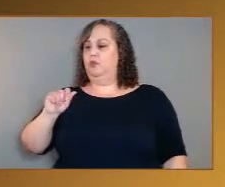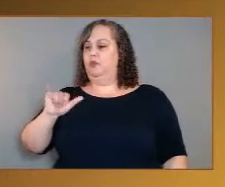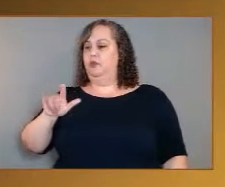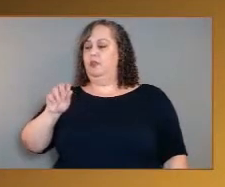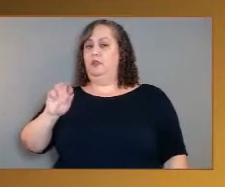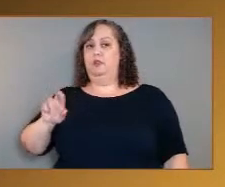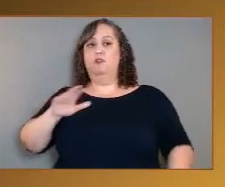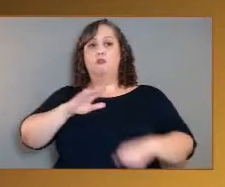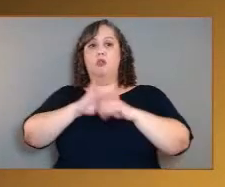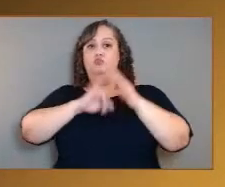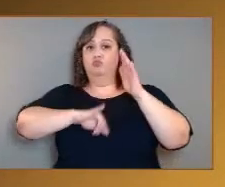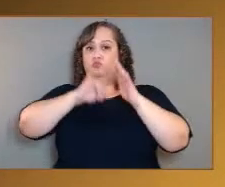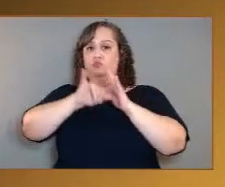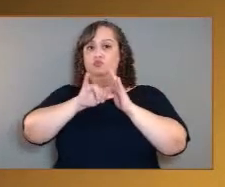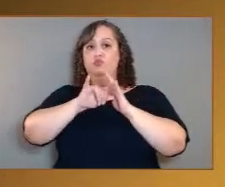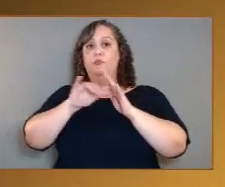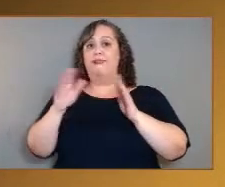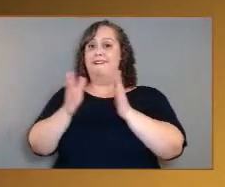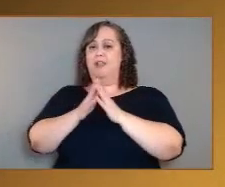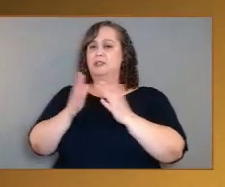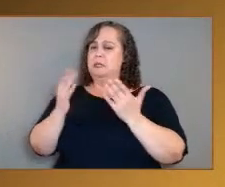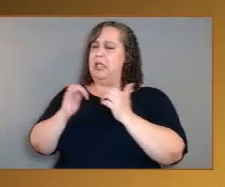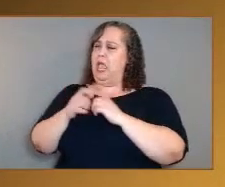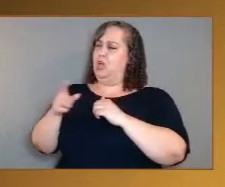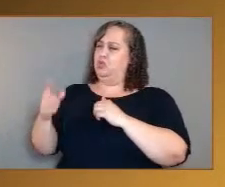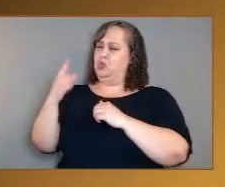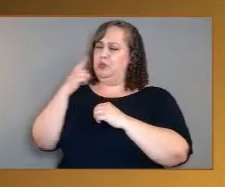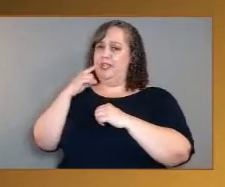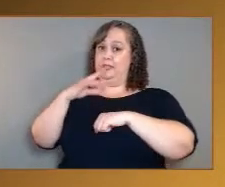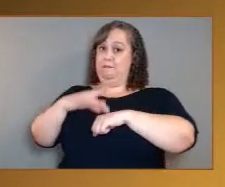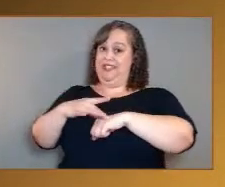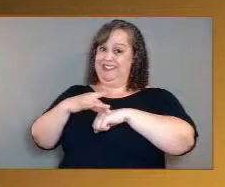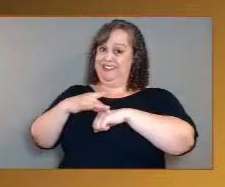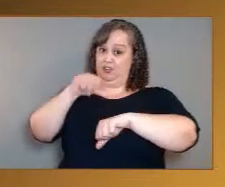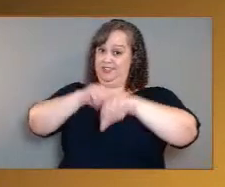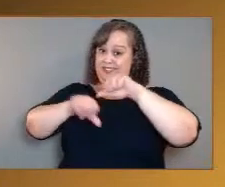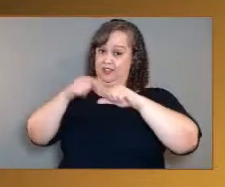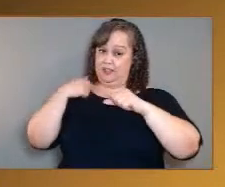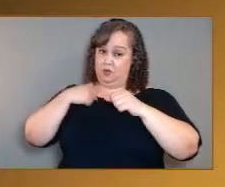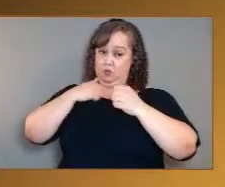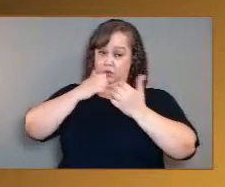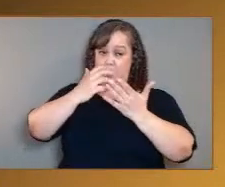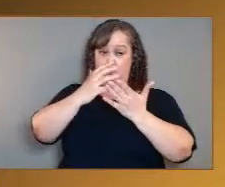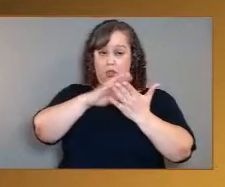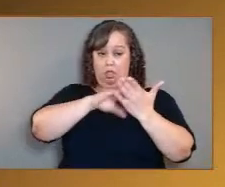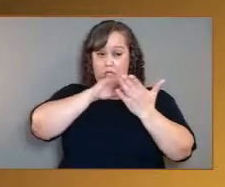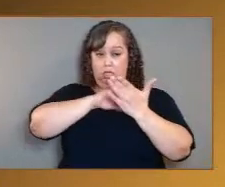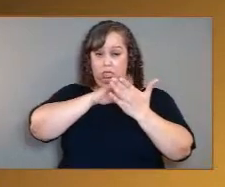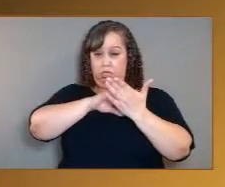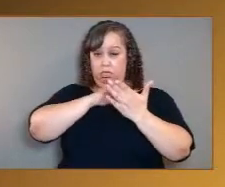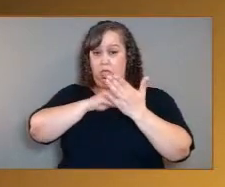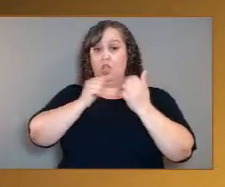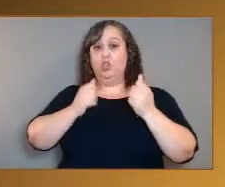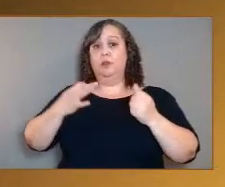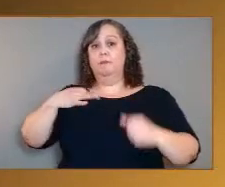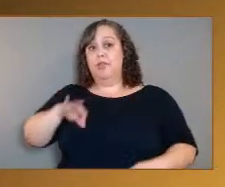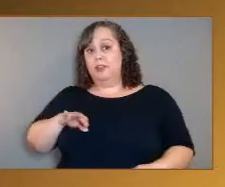gleaned from these missions could benefit human habitation on the Moon, Mars and beyond?